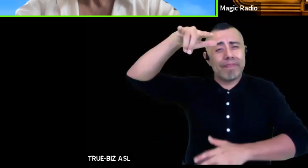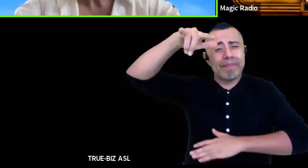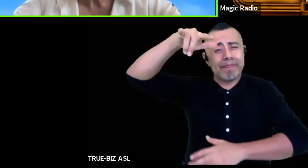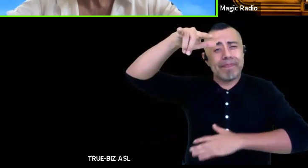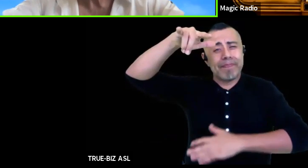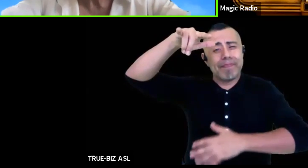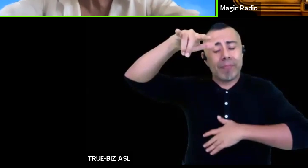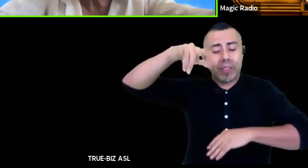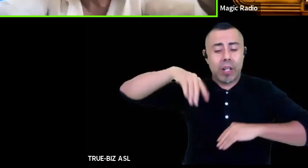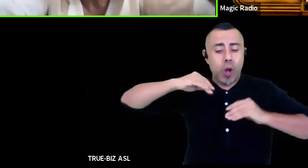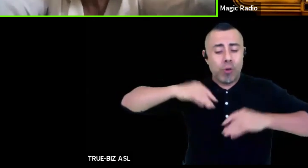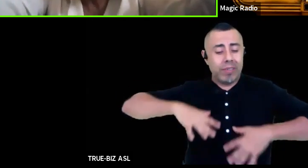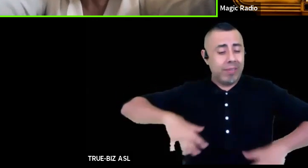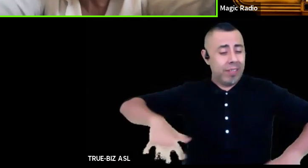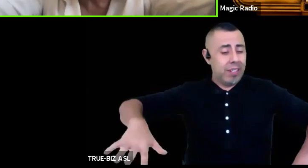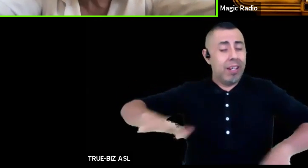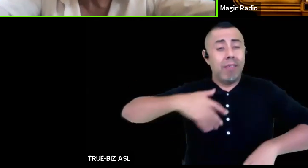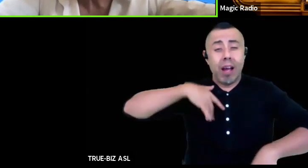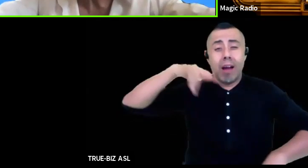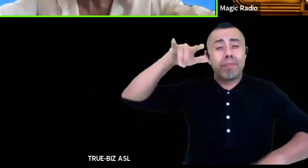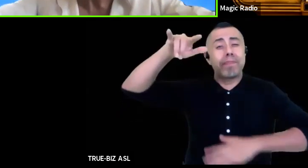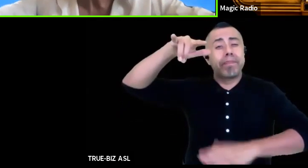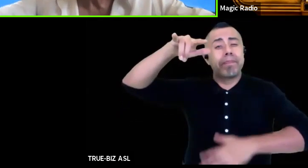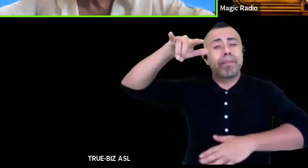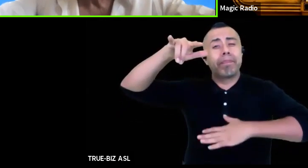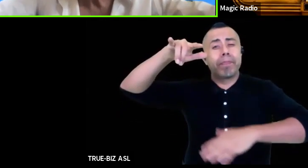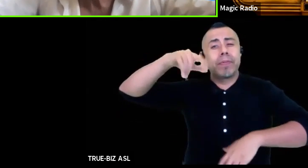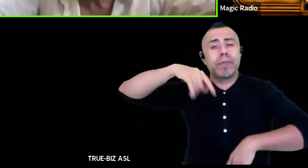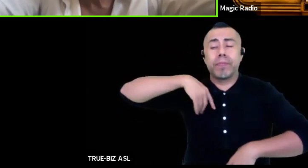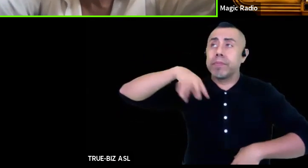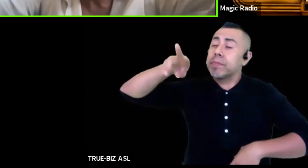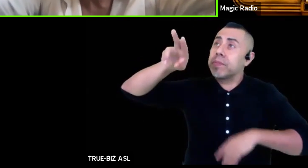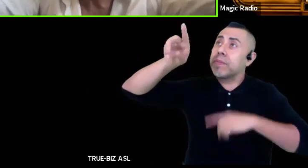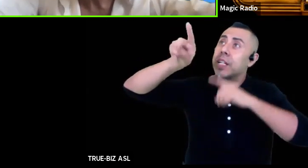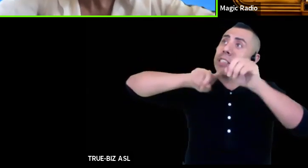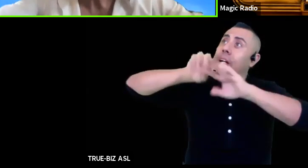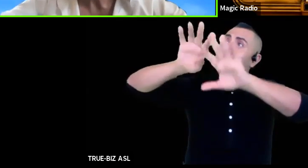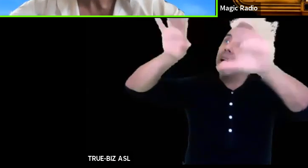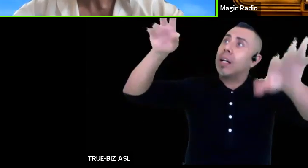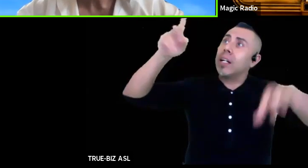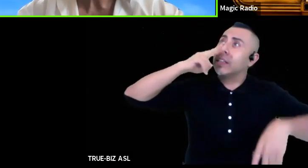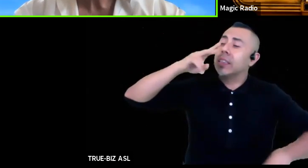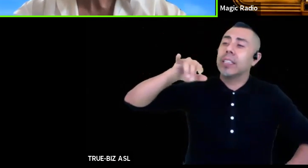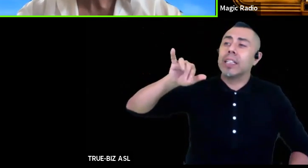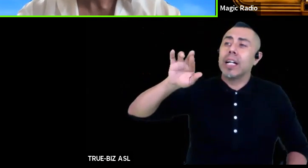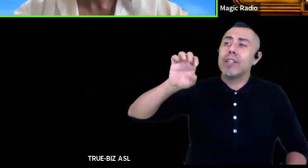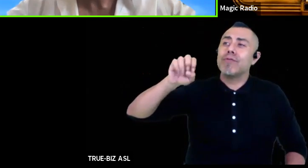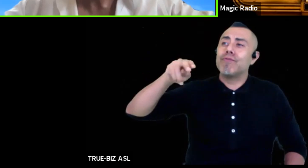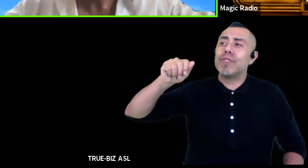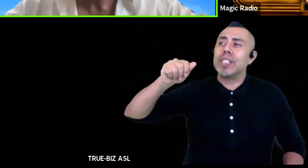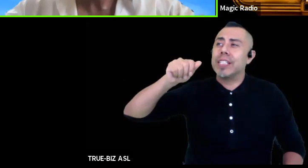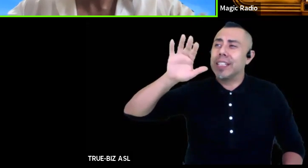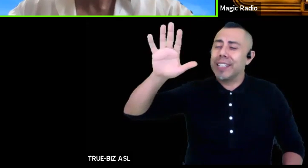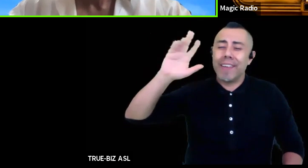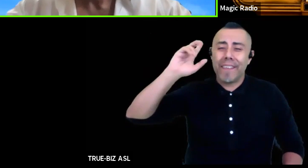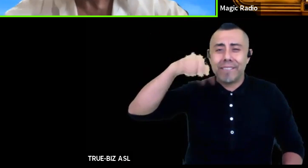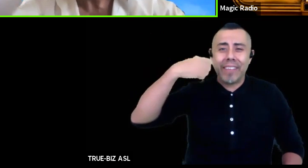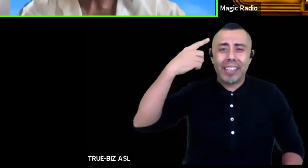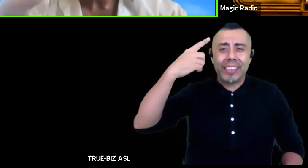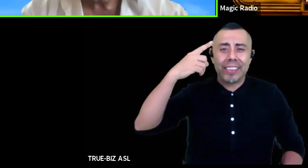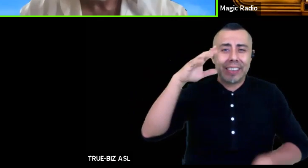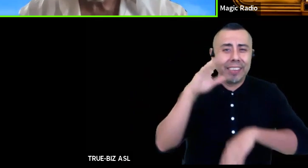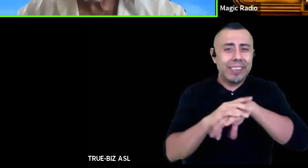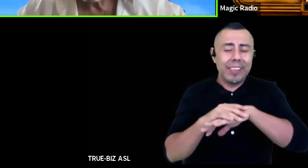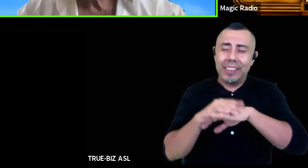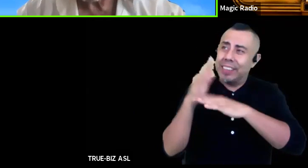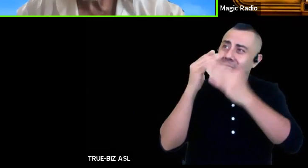somewhere amongst the stars i see irena's face drawn over the entire sky and she's smiling at me i i